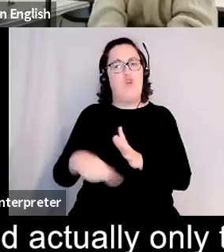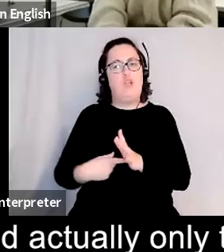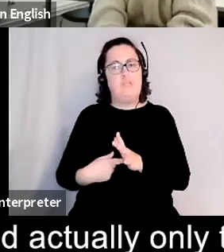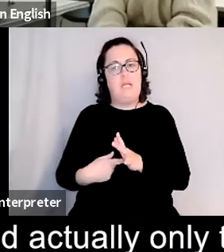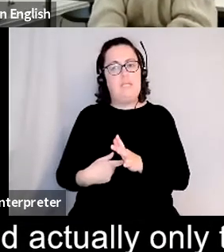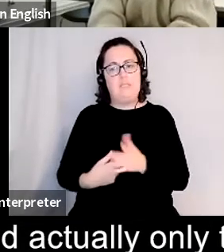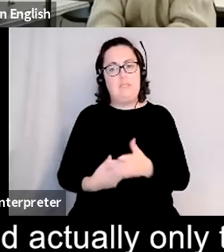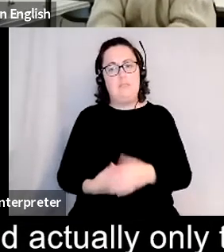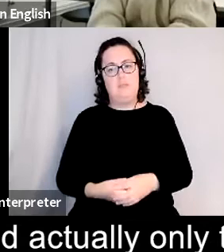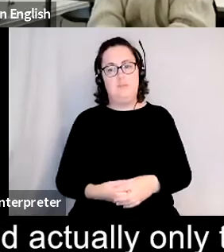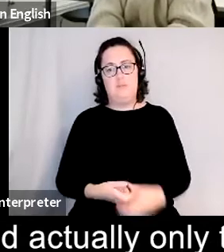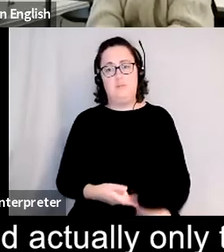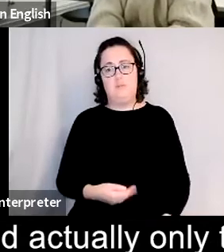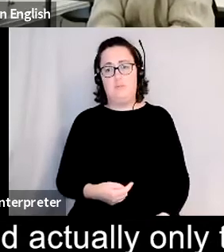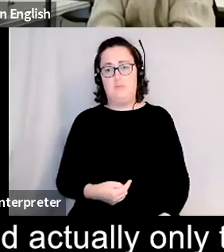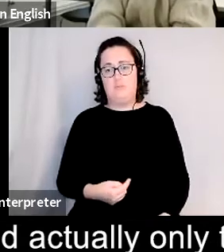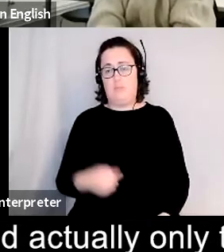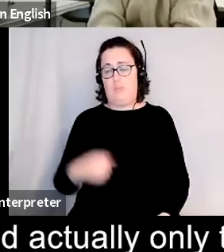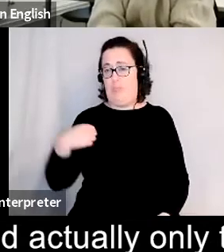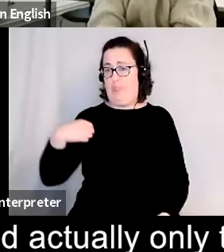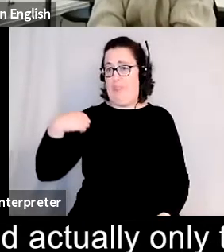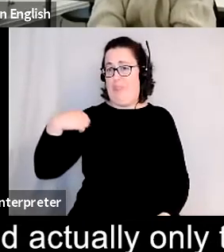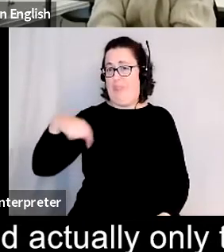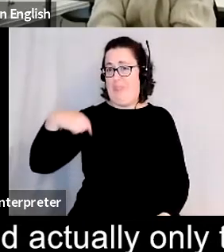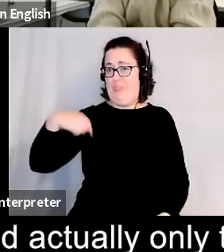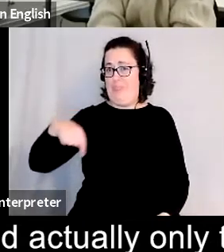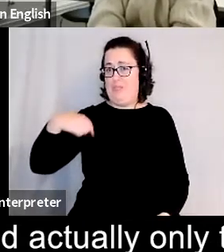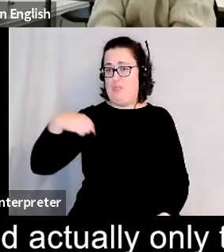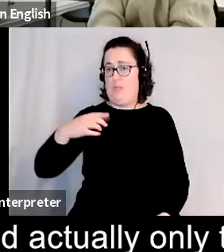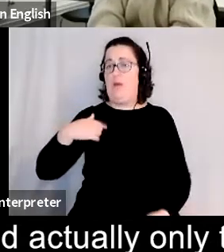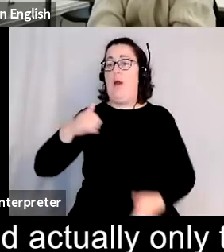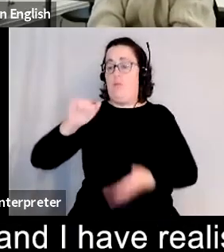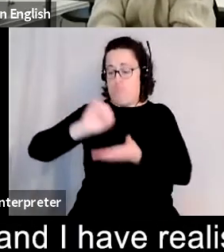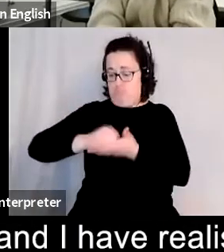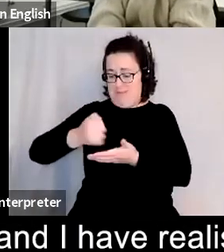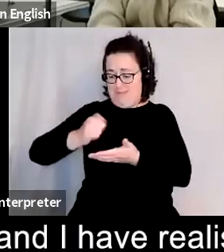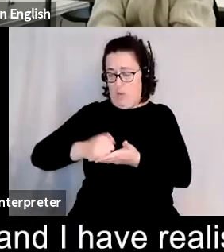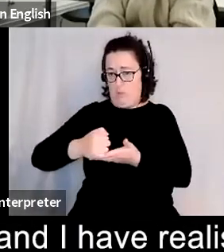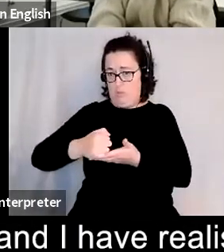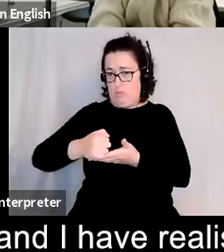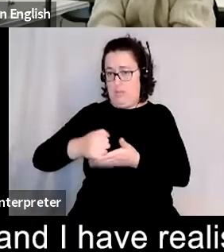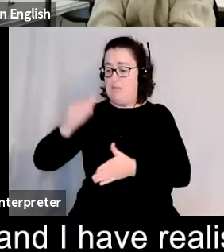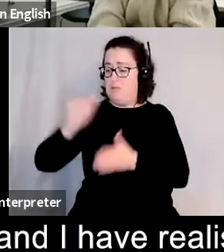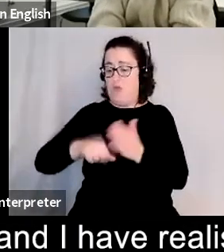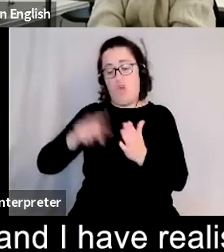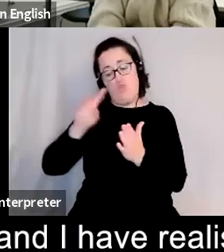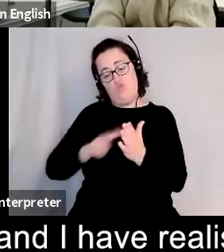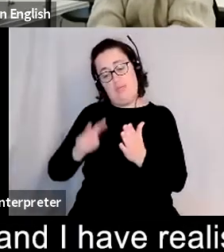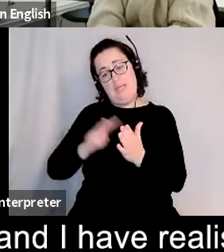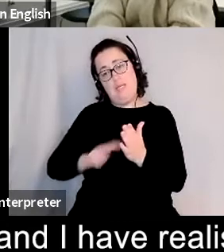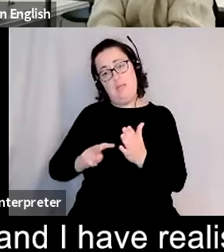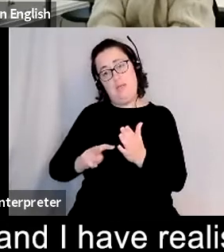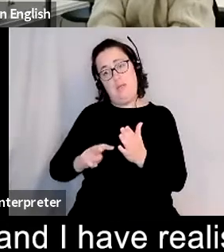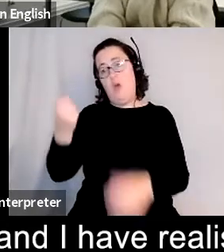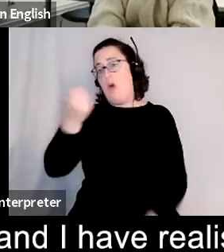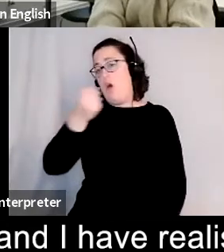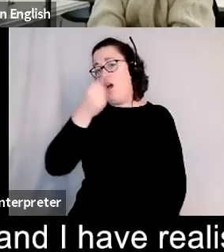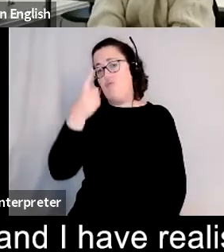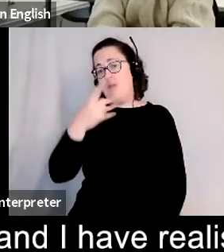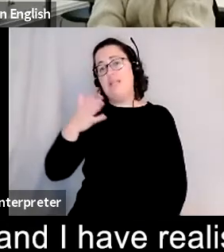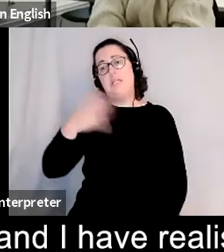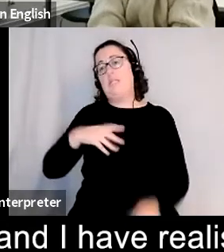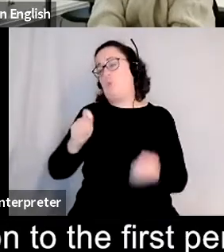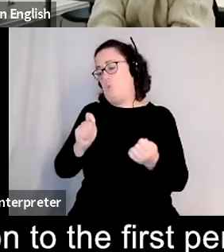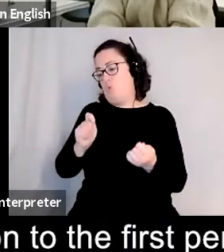only this last week did i print it out and begin reading it through and i have realized that the entire thing needs to be